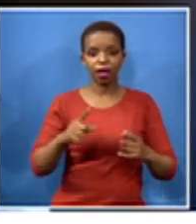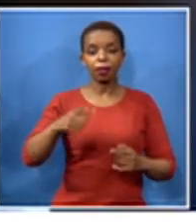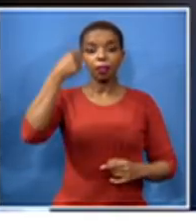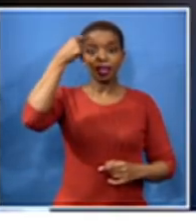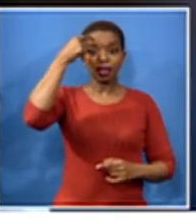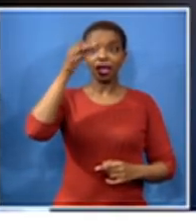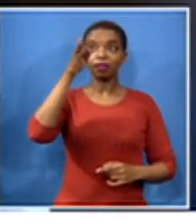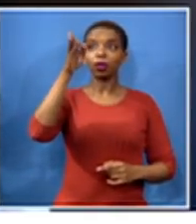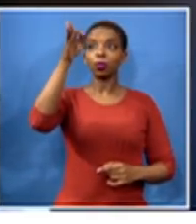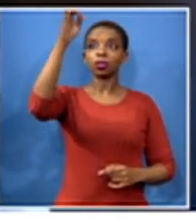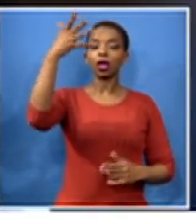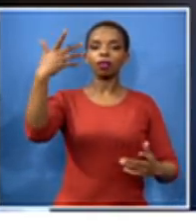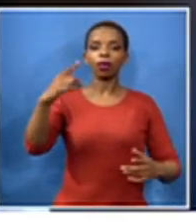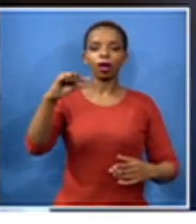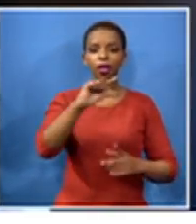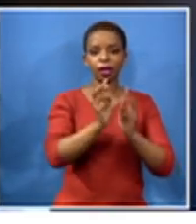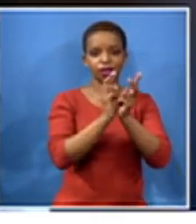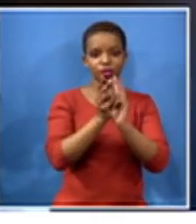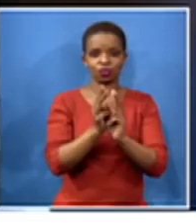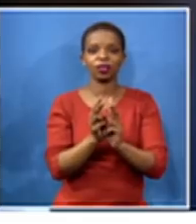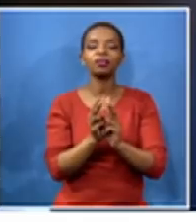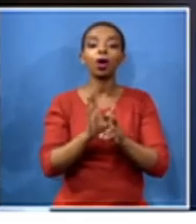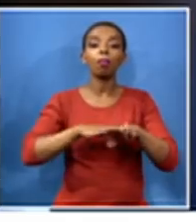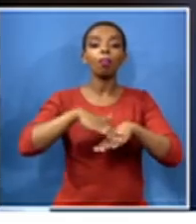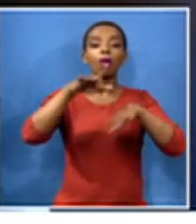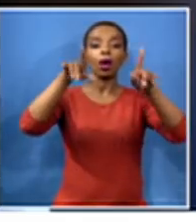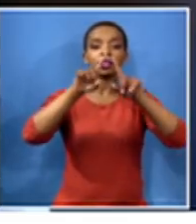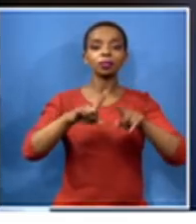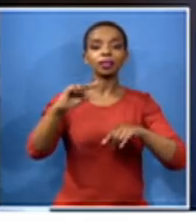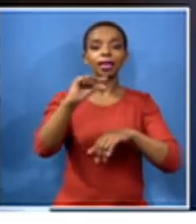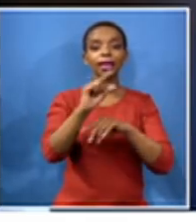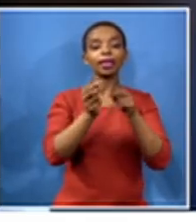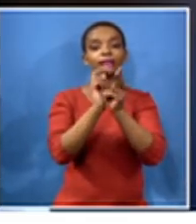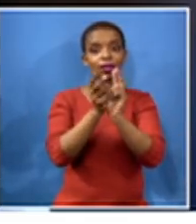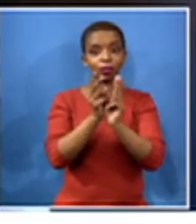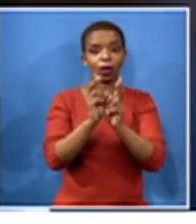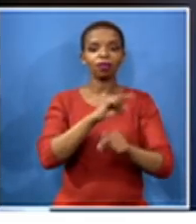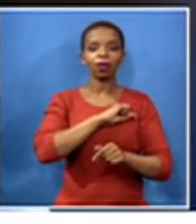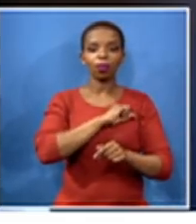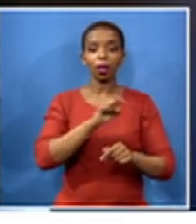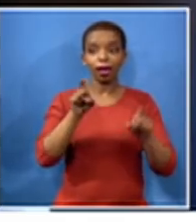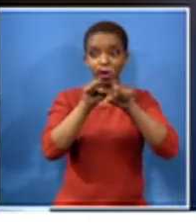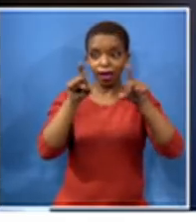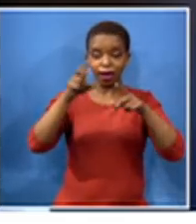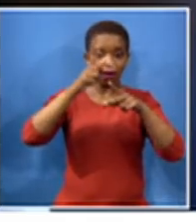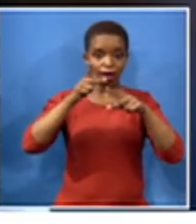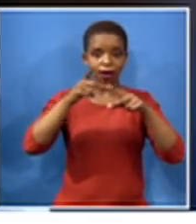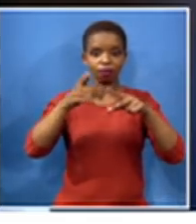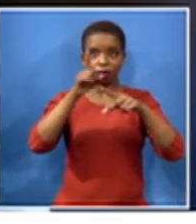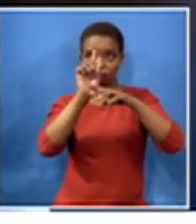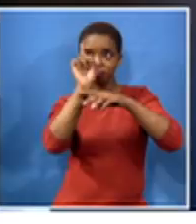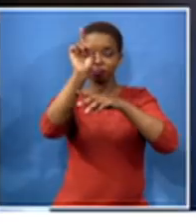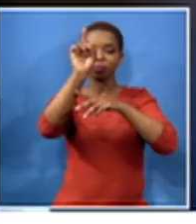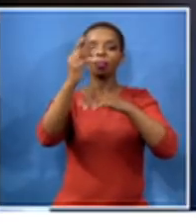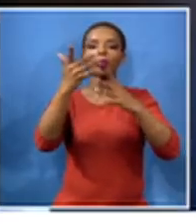of great 12s and other grades especially great 12s because of they are leaving pre-tasier system to uh to share a system